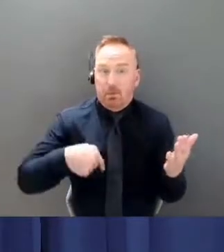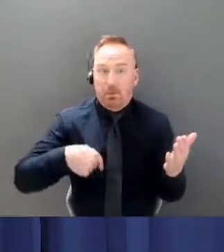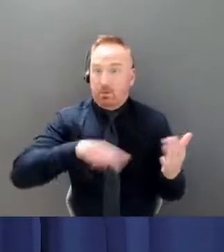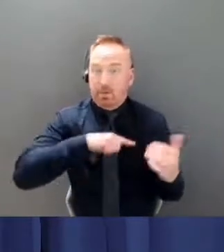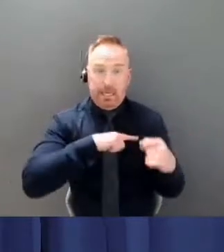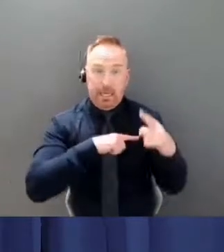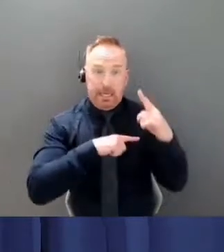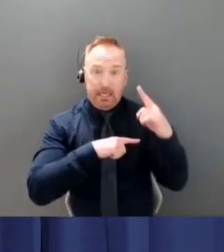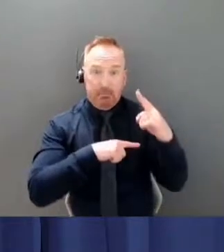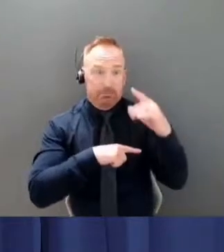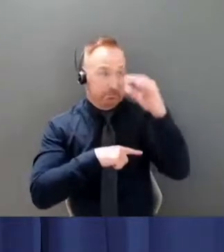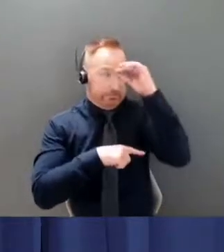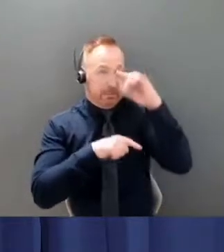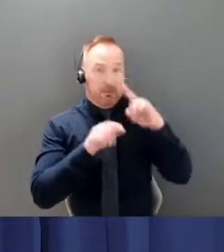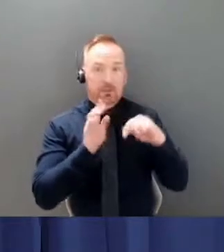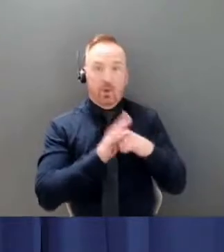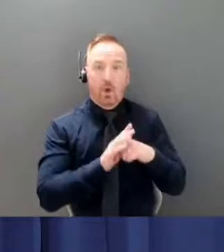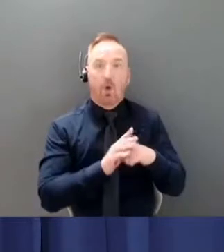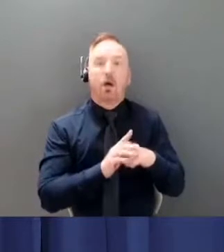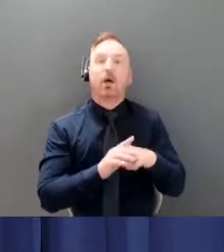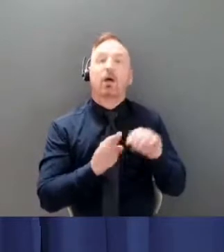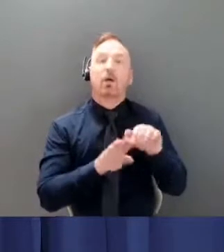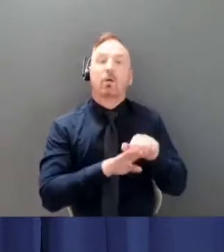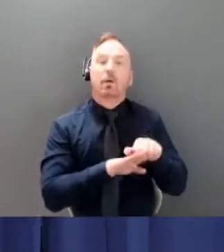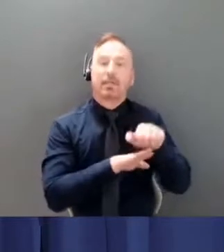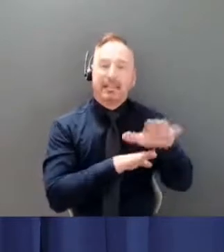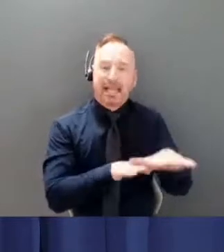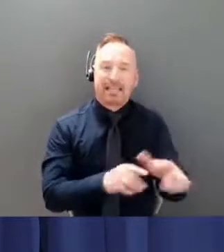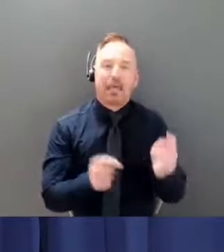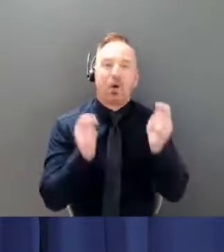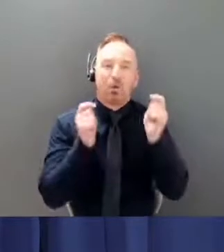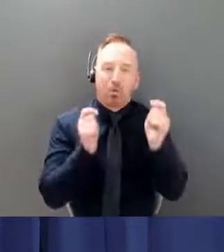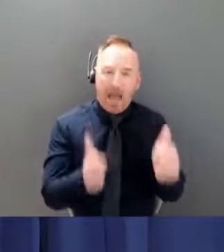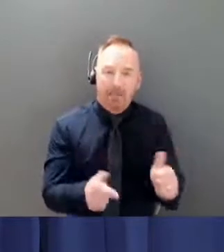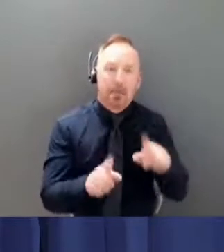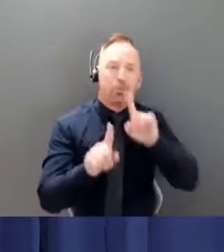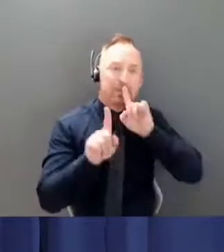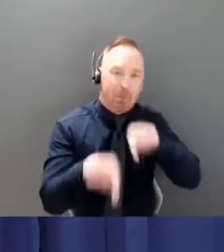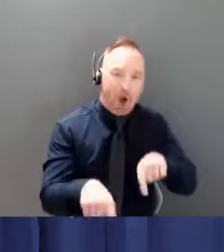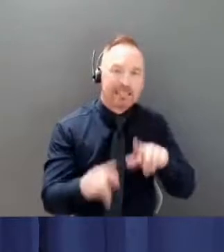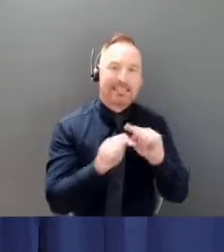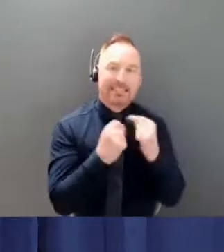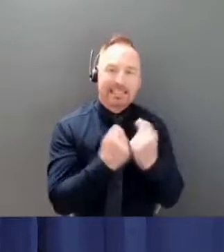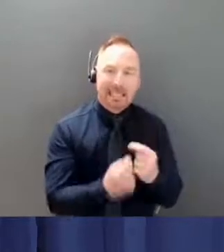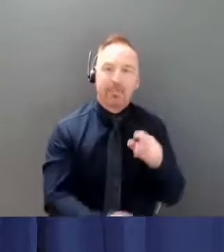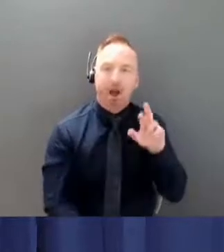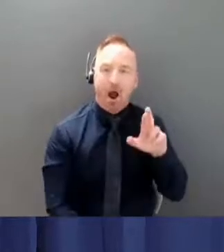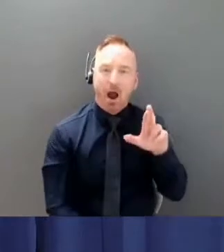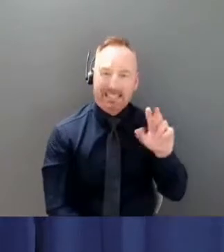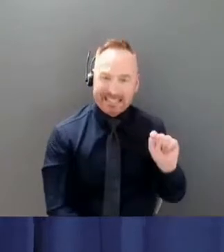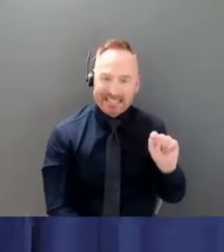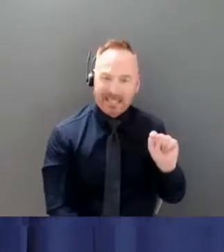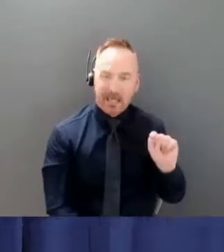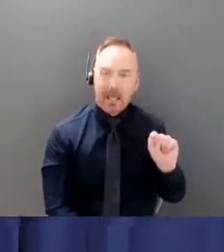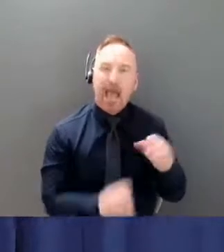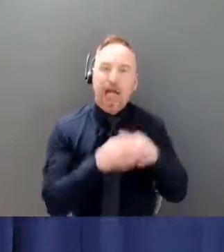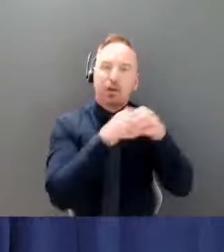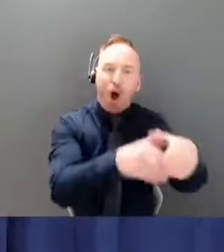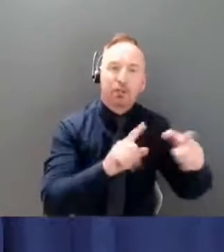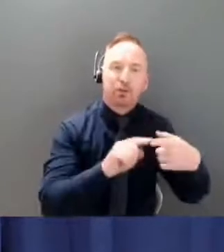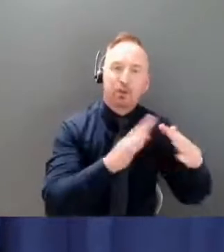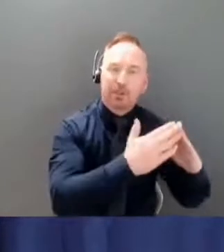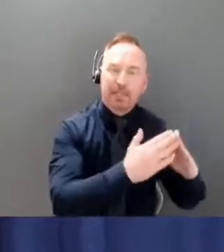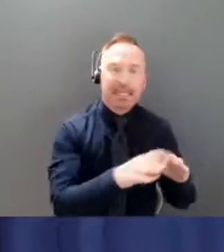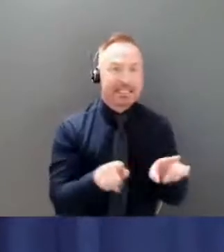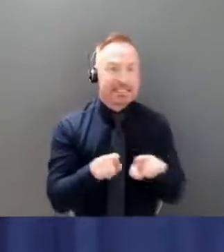response teams to support the community health center staff there temporarily just as we had done last weekend at Ross River so